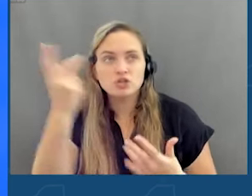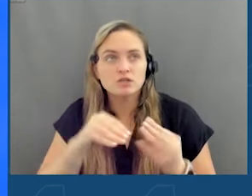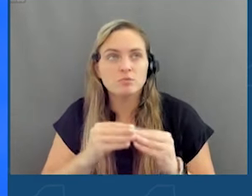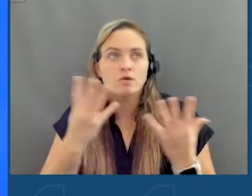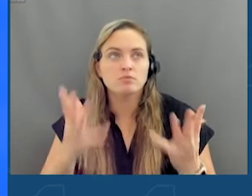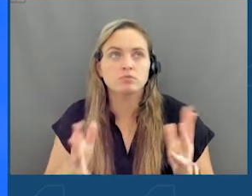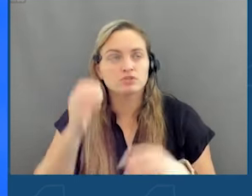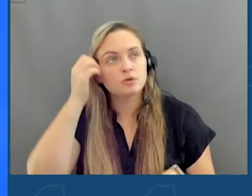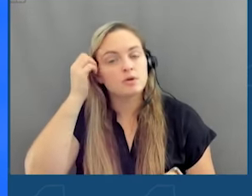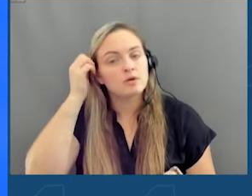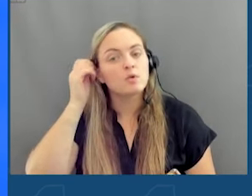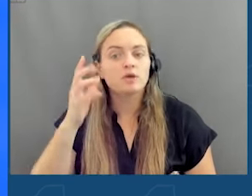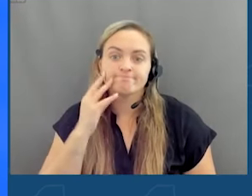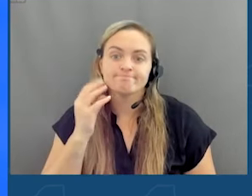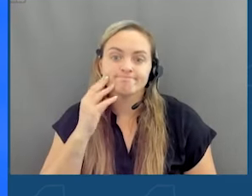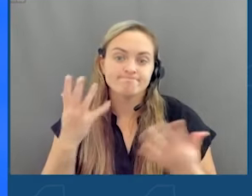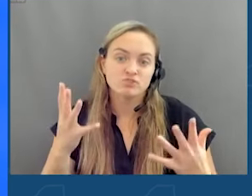through that.